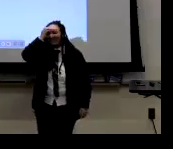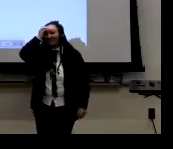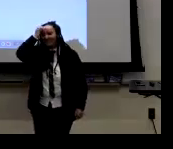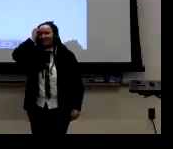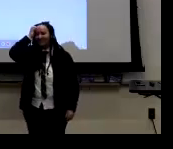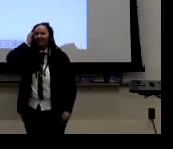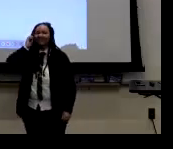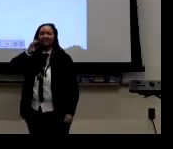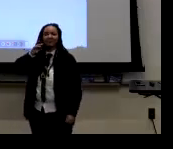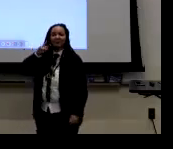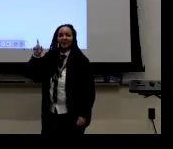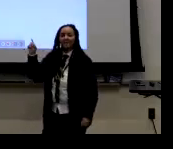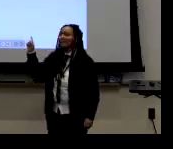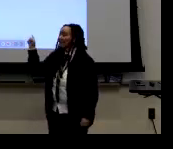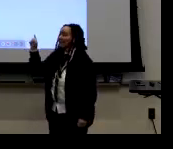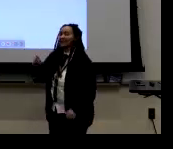go.